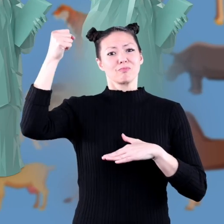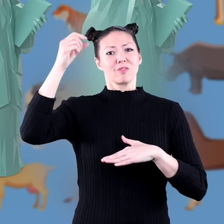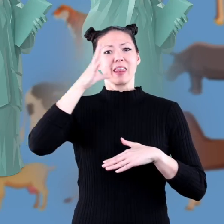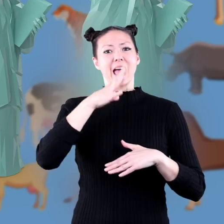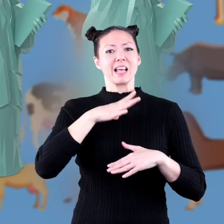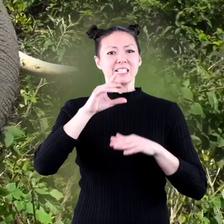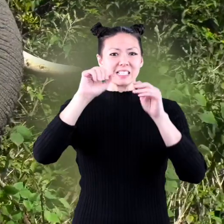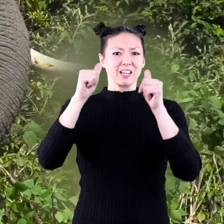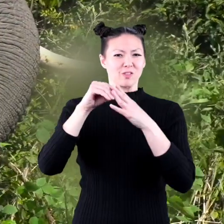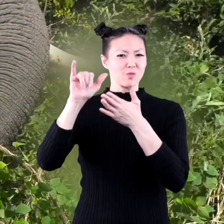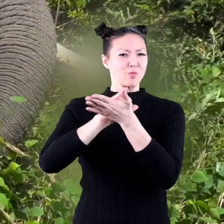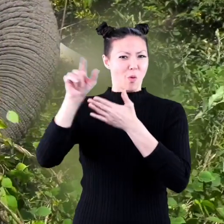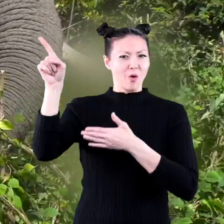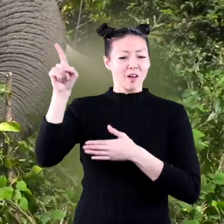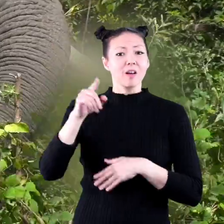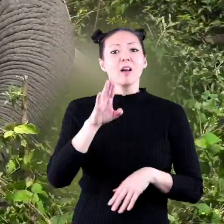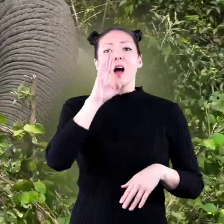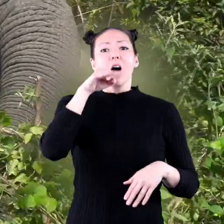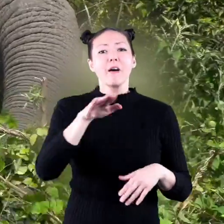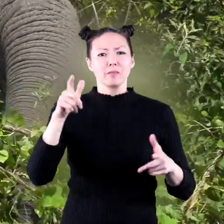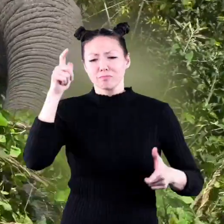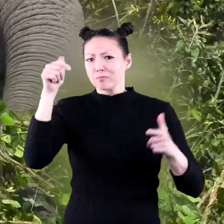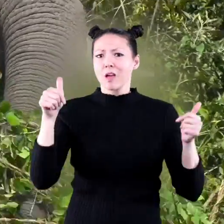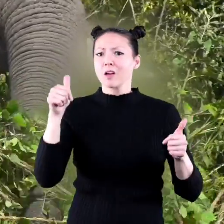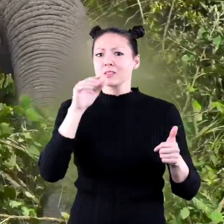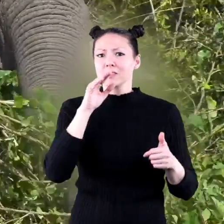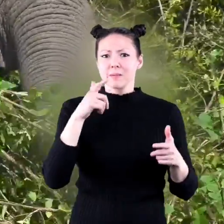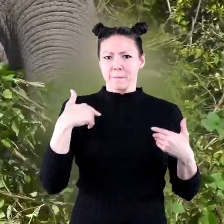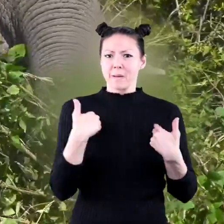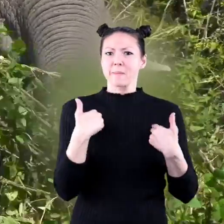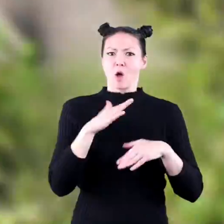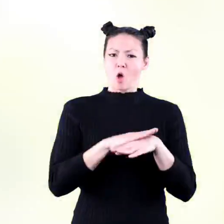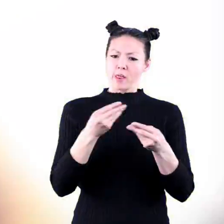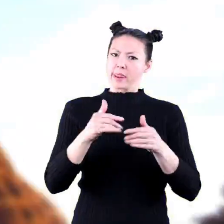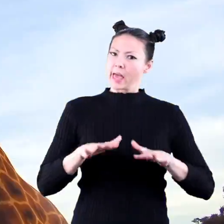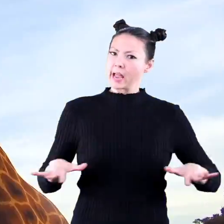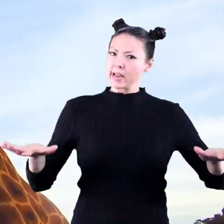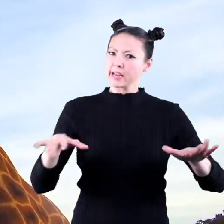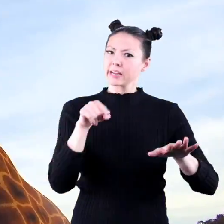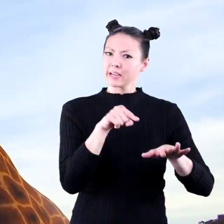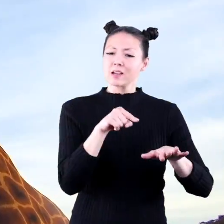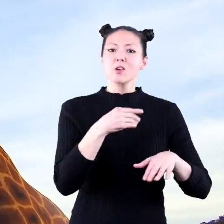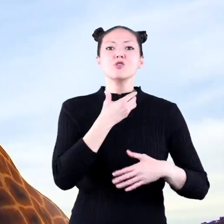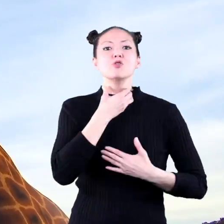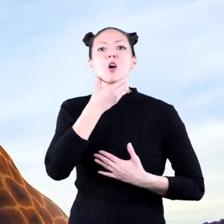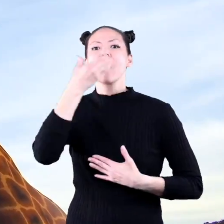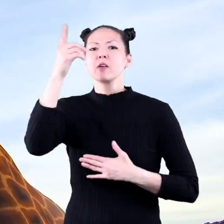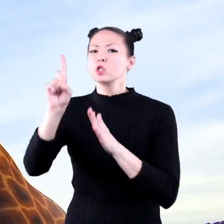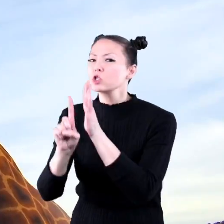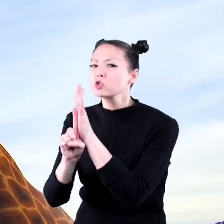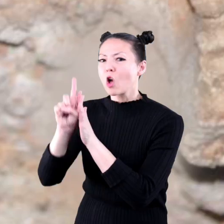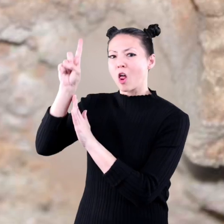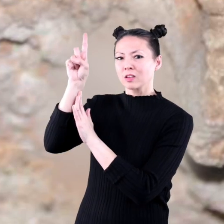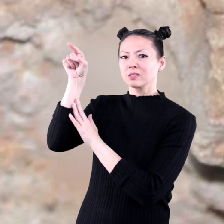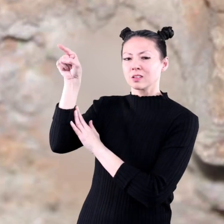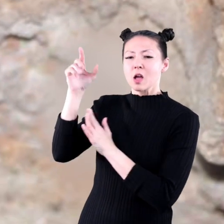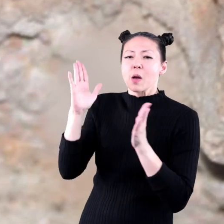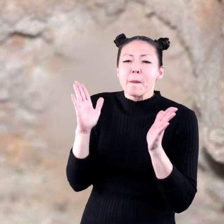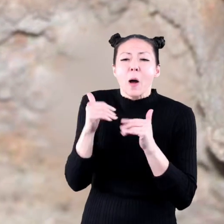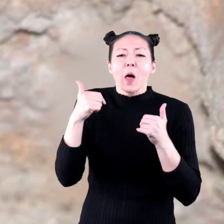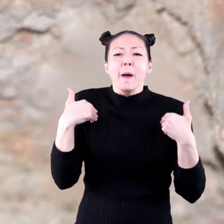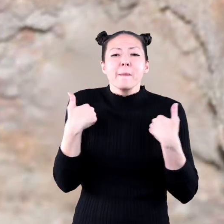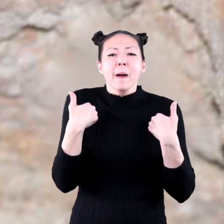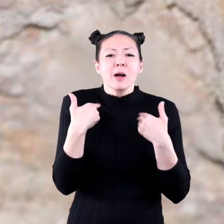together the elephant is the largest mammal on land and the giraffe is the tallest the